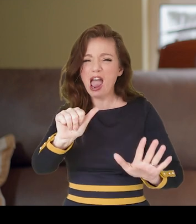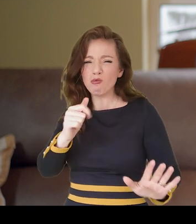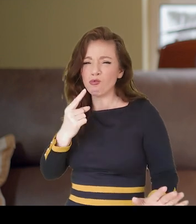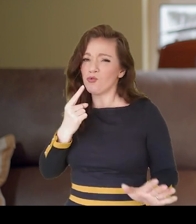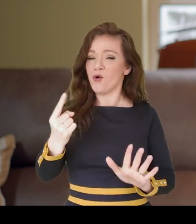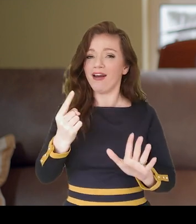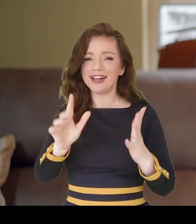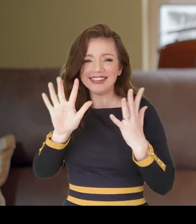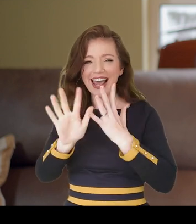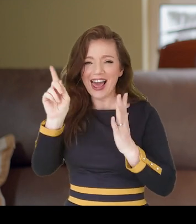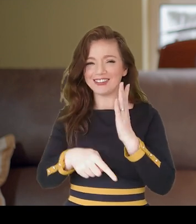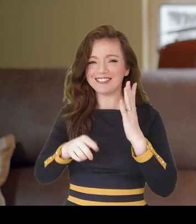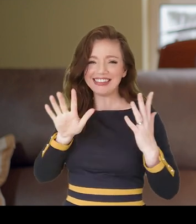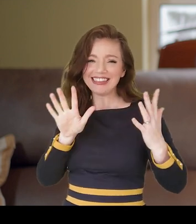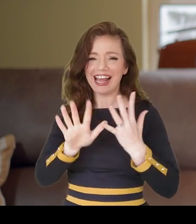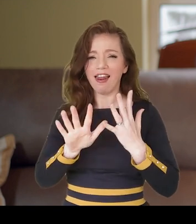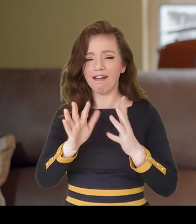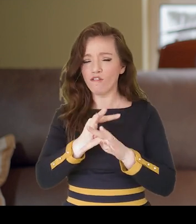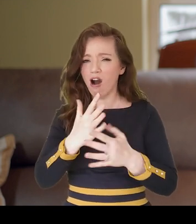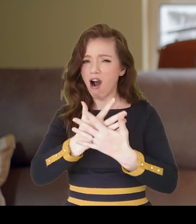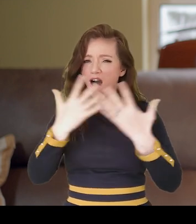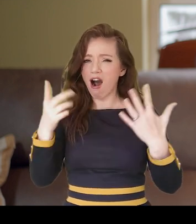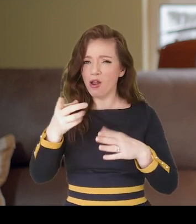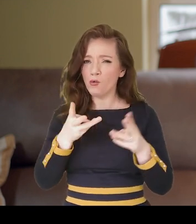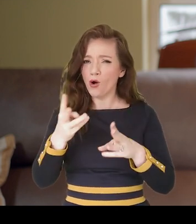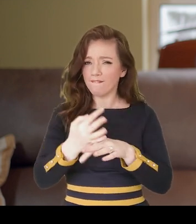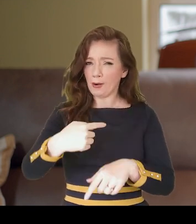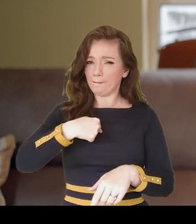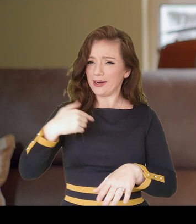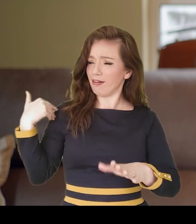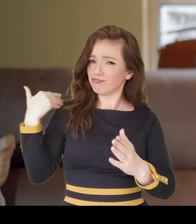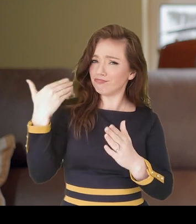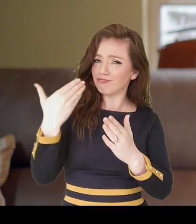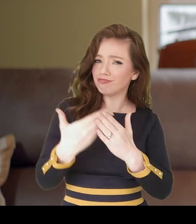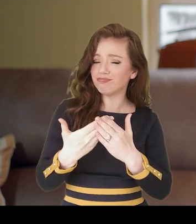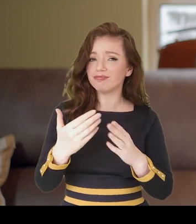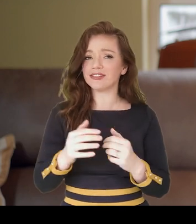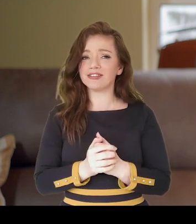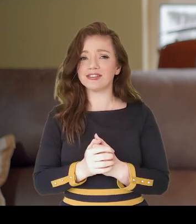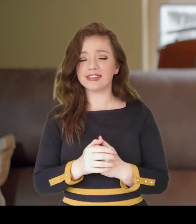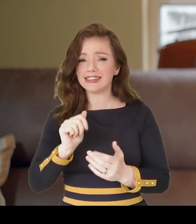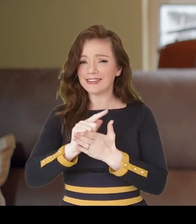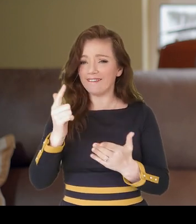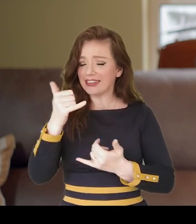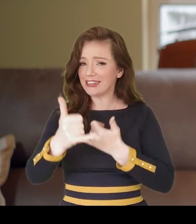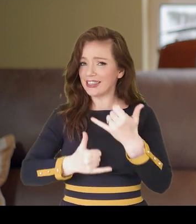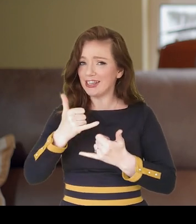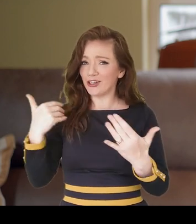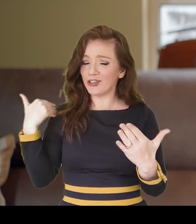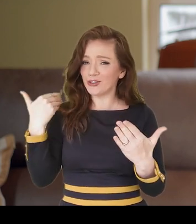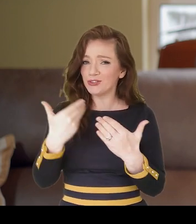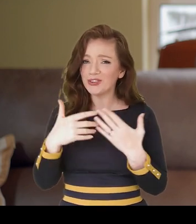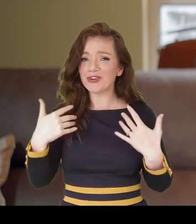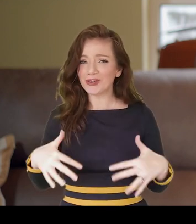them 10 out of 10 for all the work they've done with me and for supporting me for the last